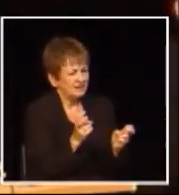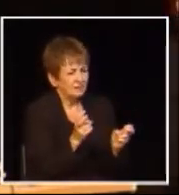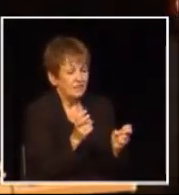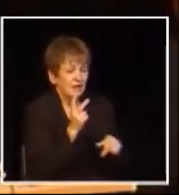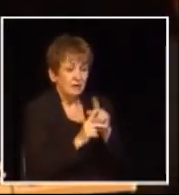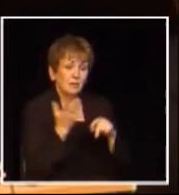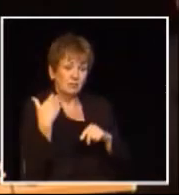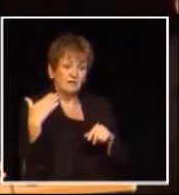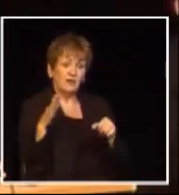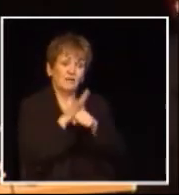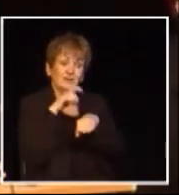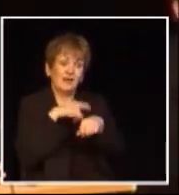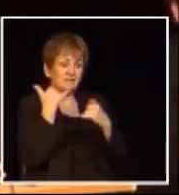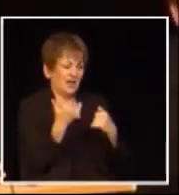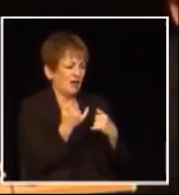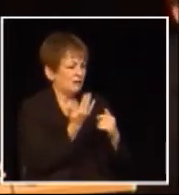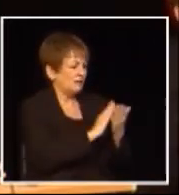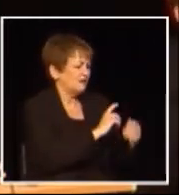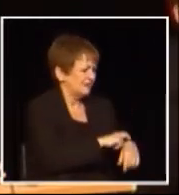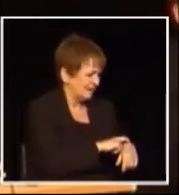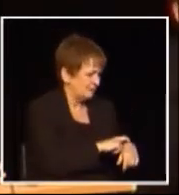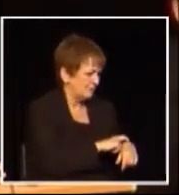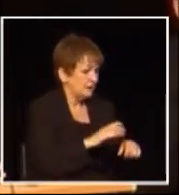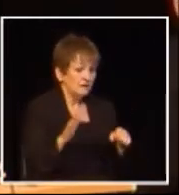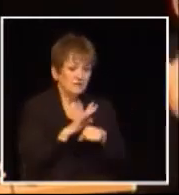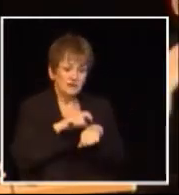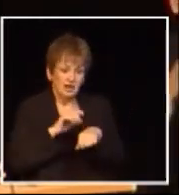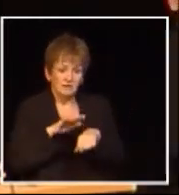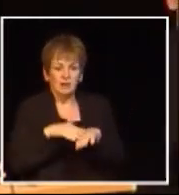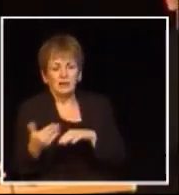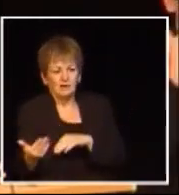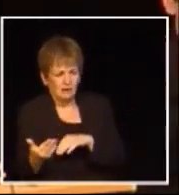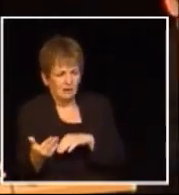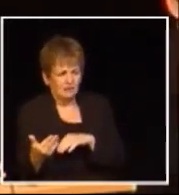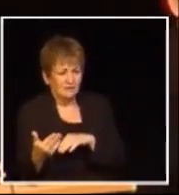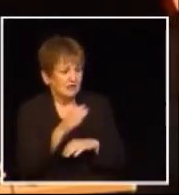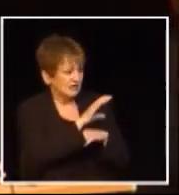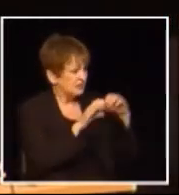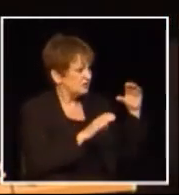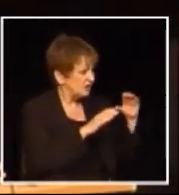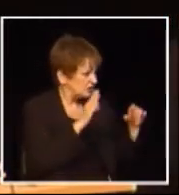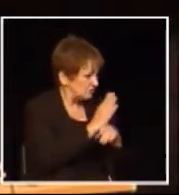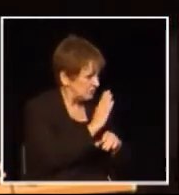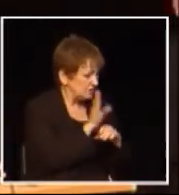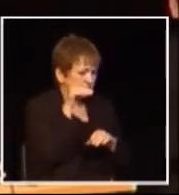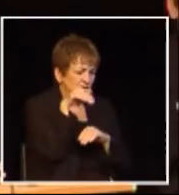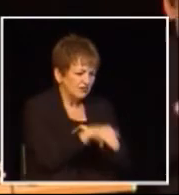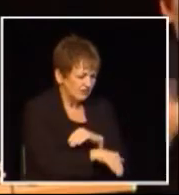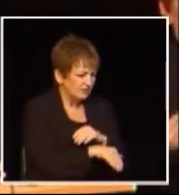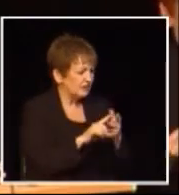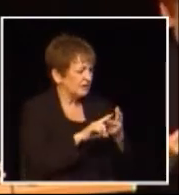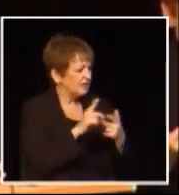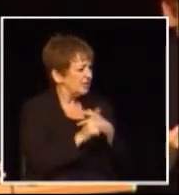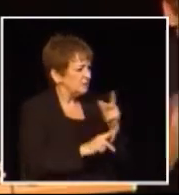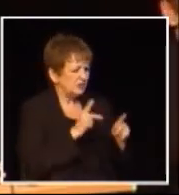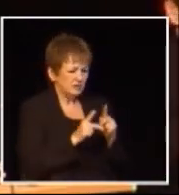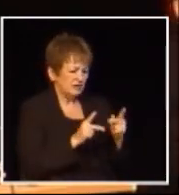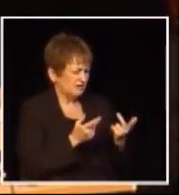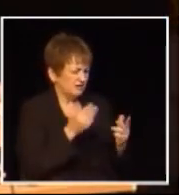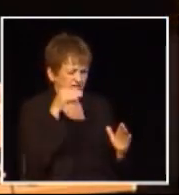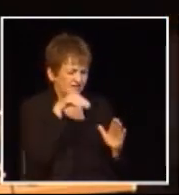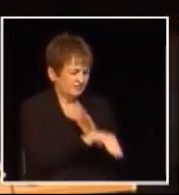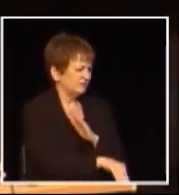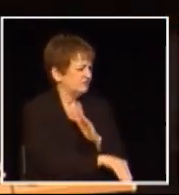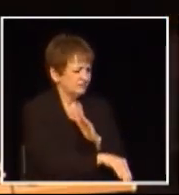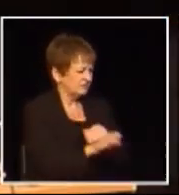restaurant industry people who were full-time are now part-time part-time have been laid off construction industry is down people are